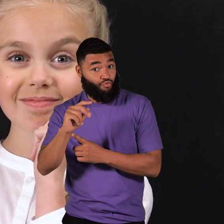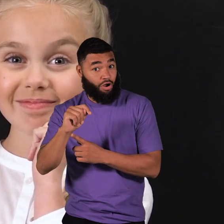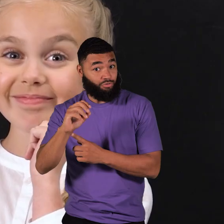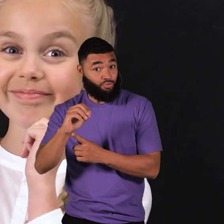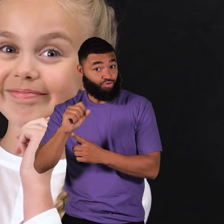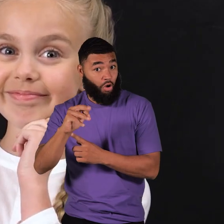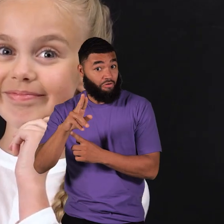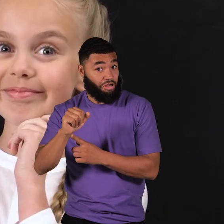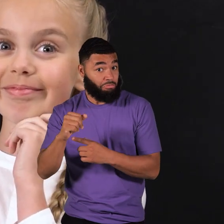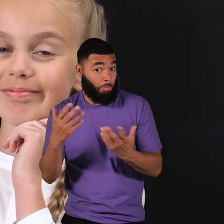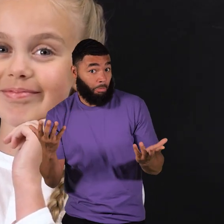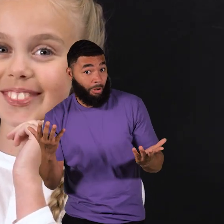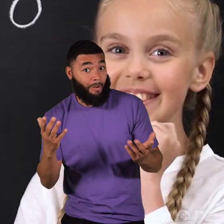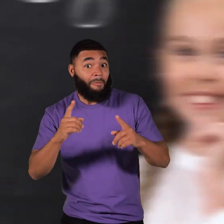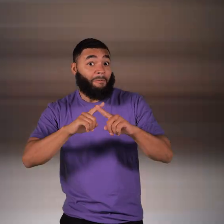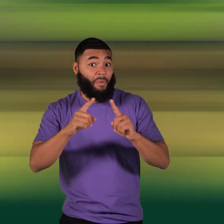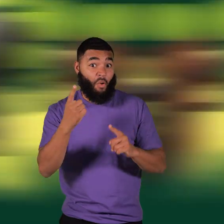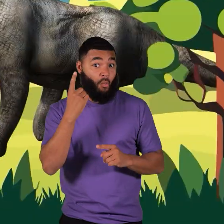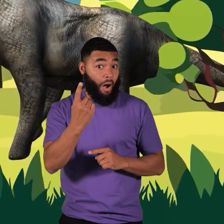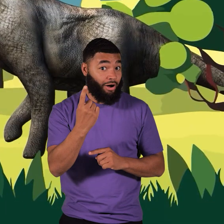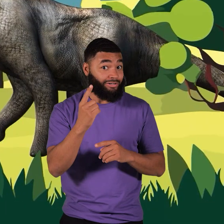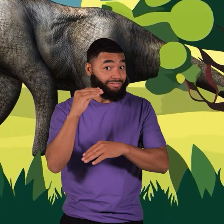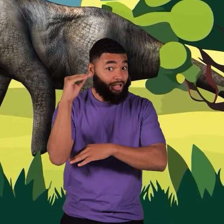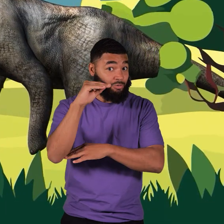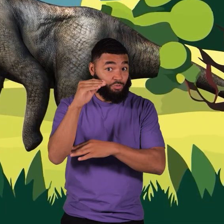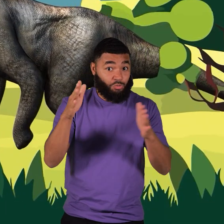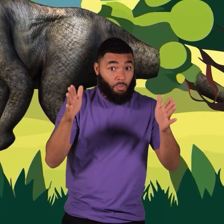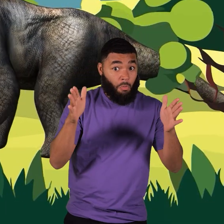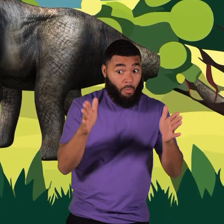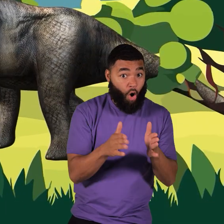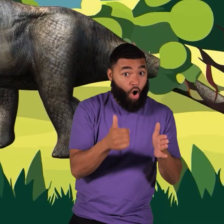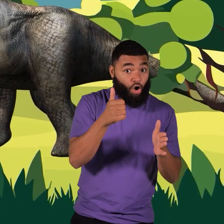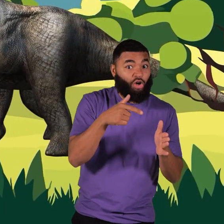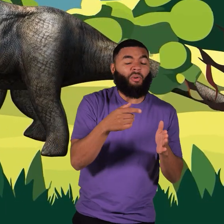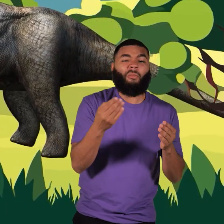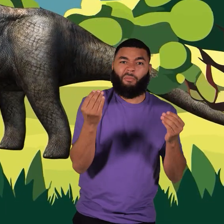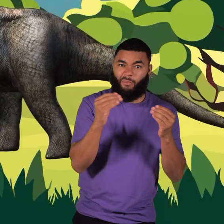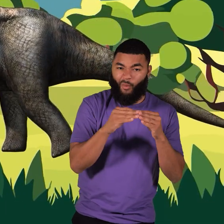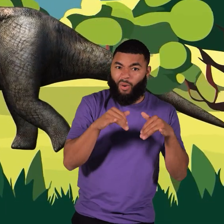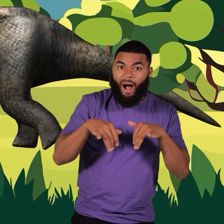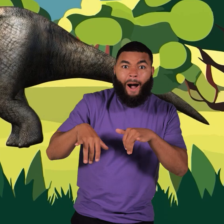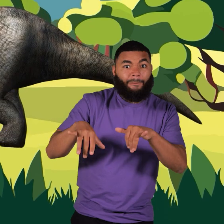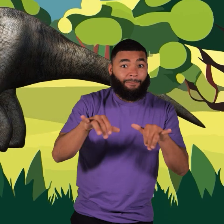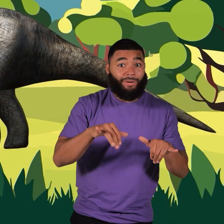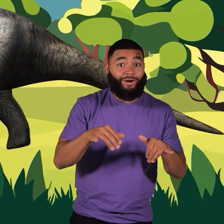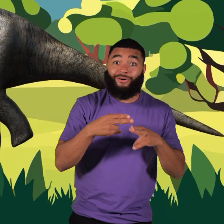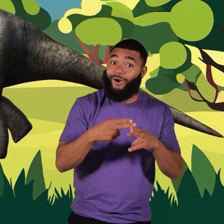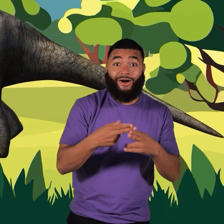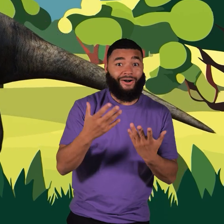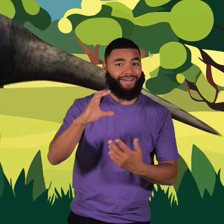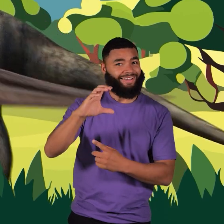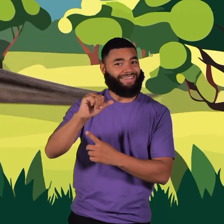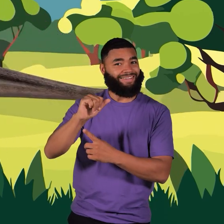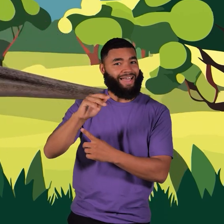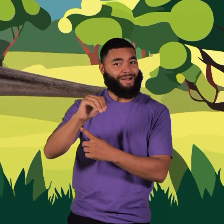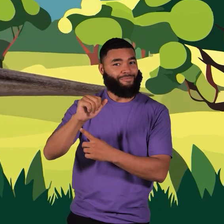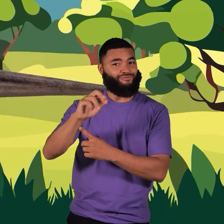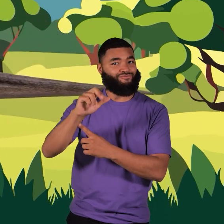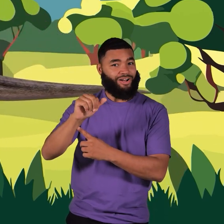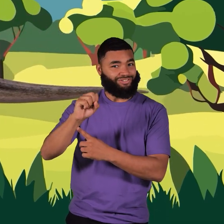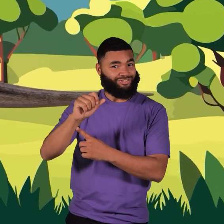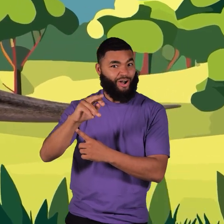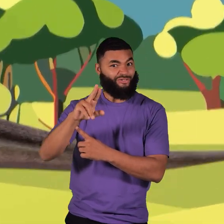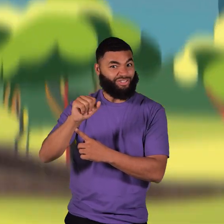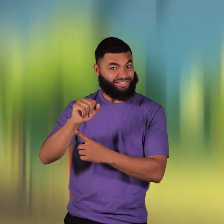Probably the Brontosaurus. But one smaller dinosaur may have been more common. It is called the